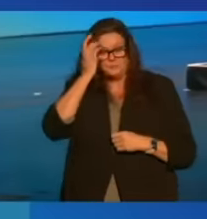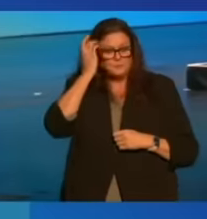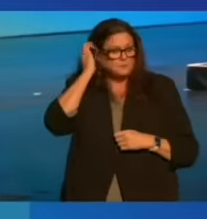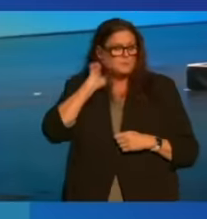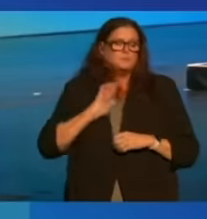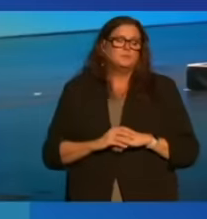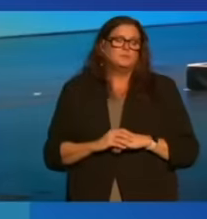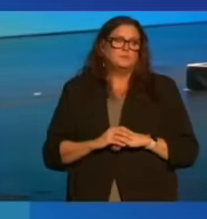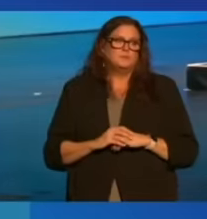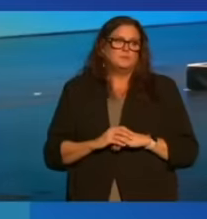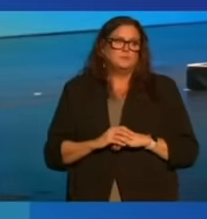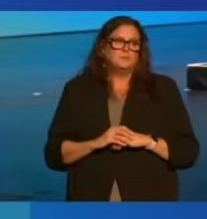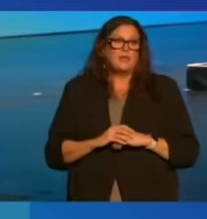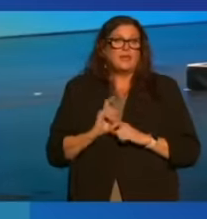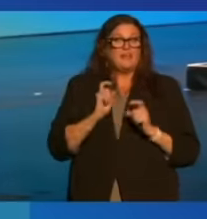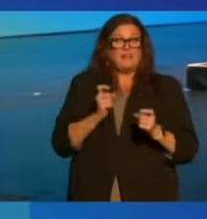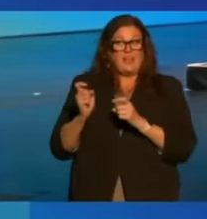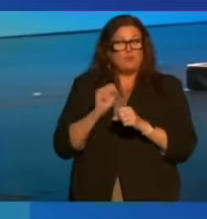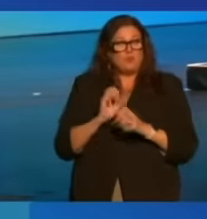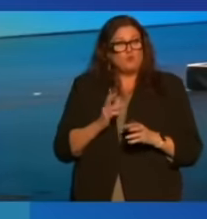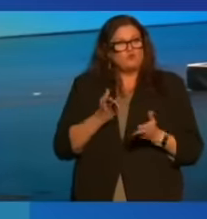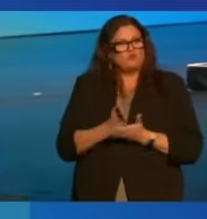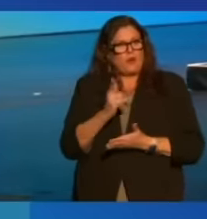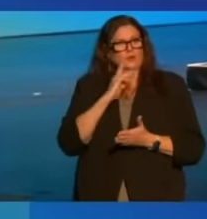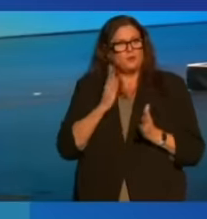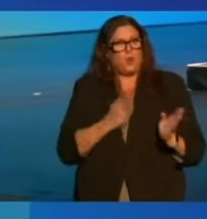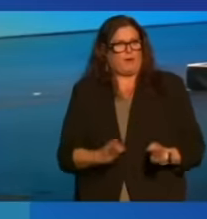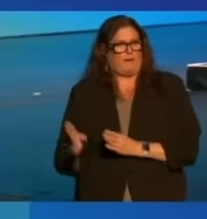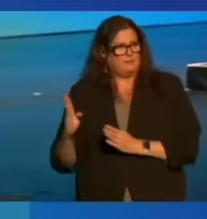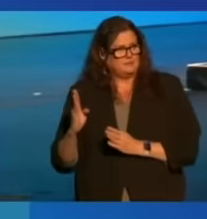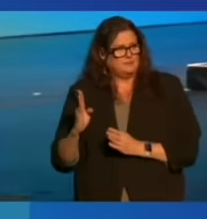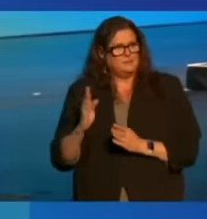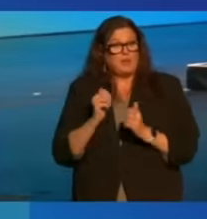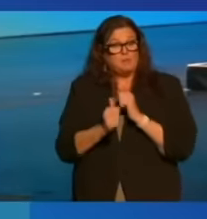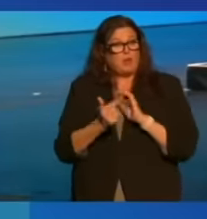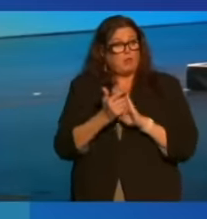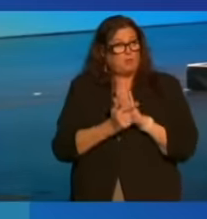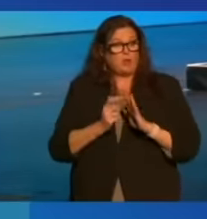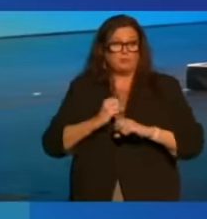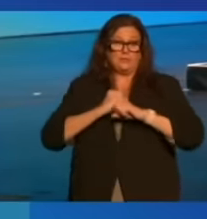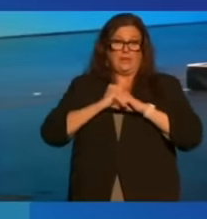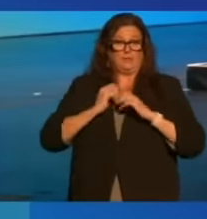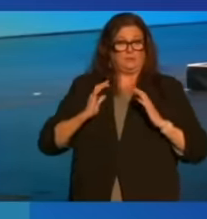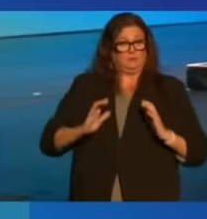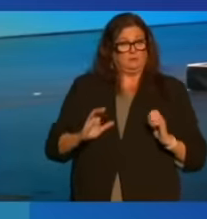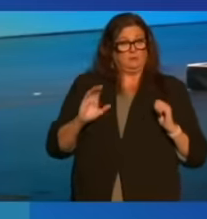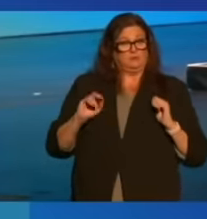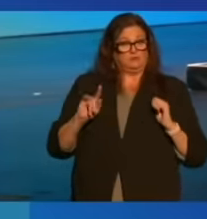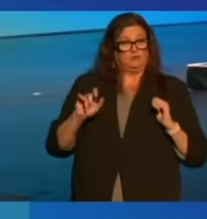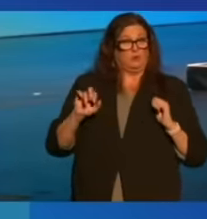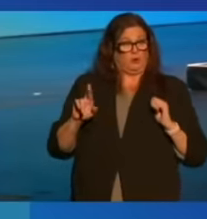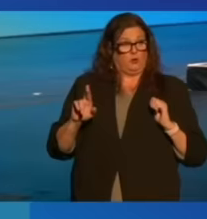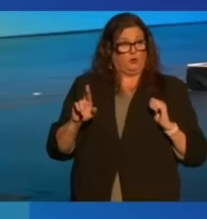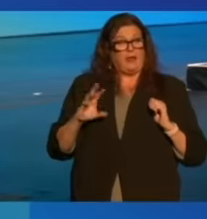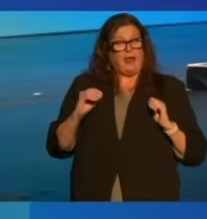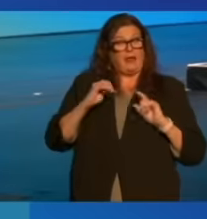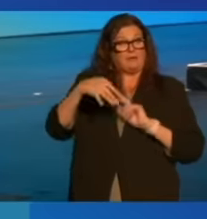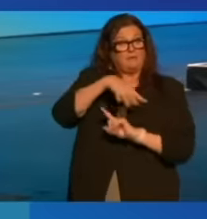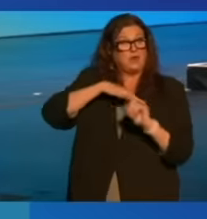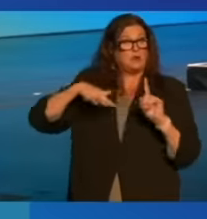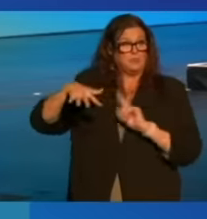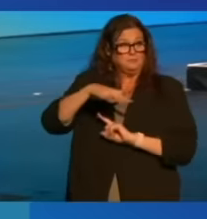They granted workers the right to organize, passed laws to protect consumer and environment,